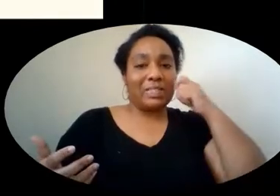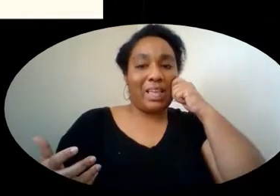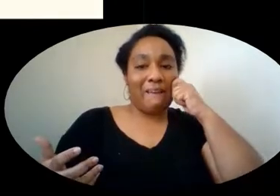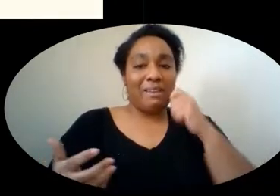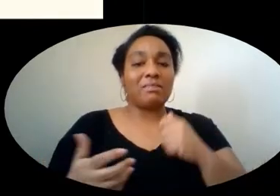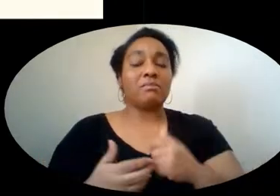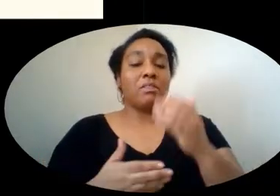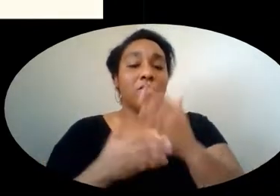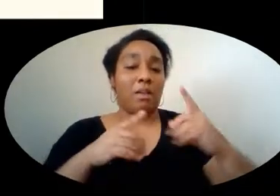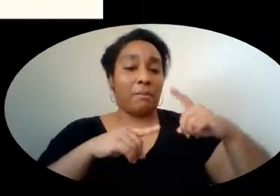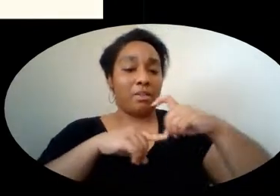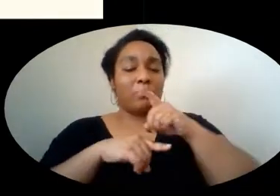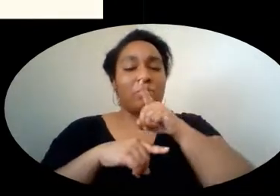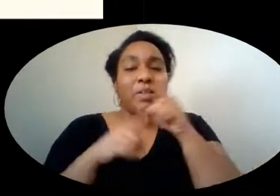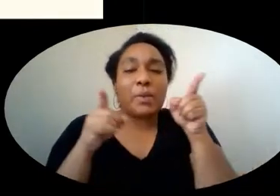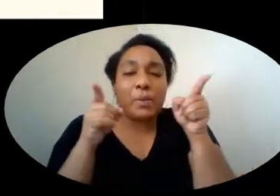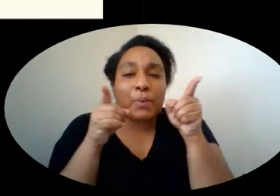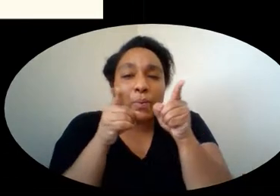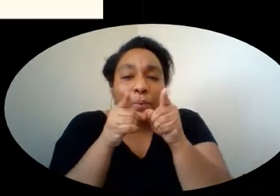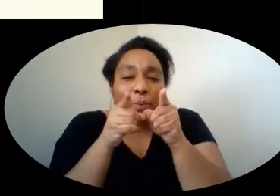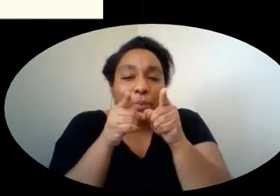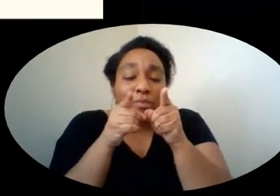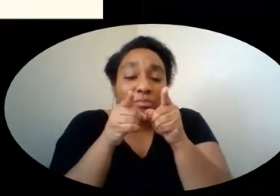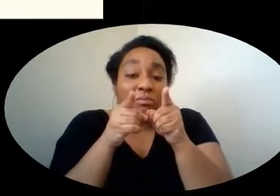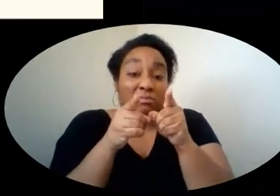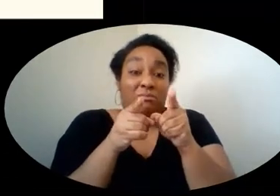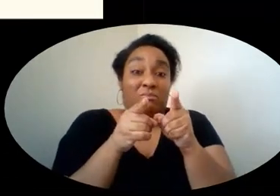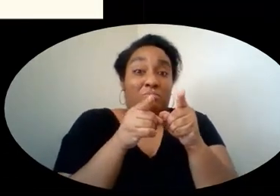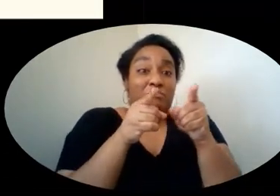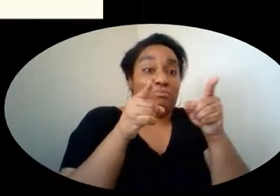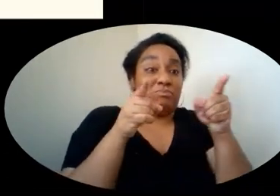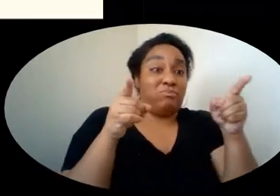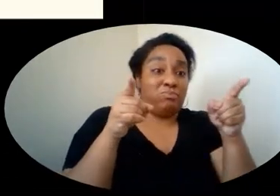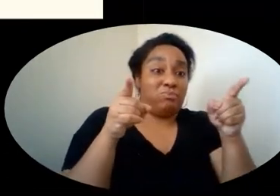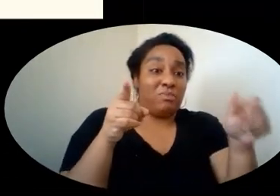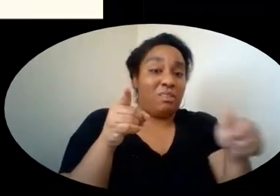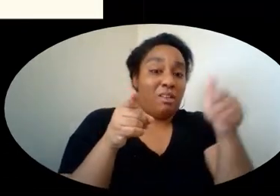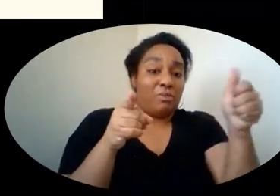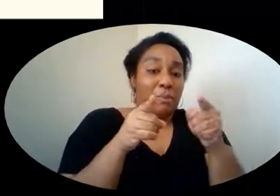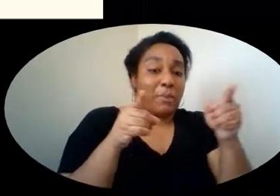Some caterpillars are really tiny, but others are really big.